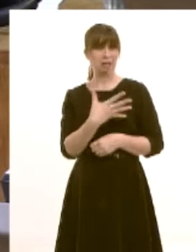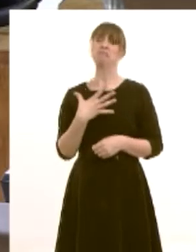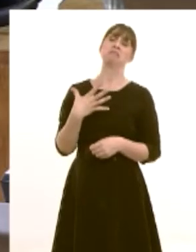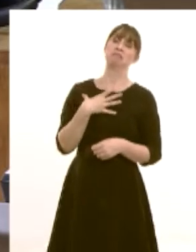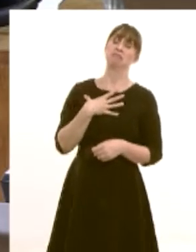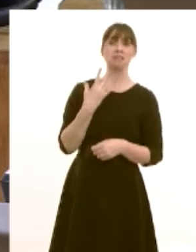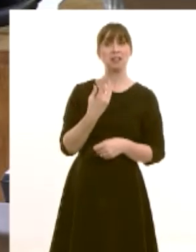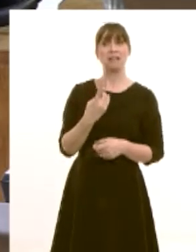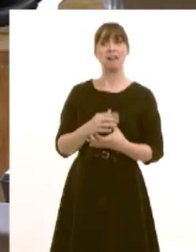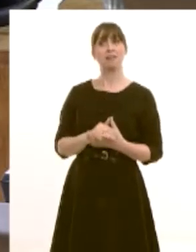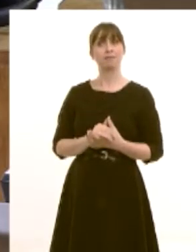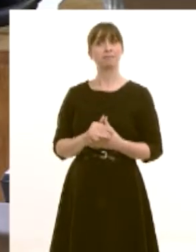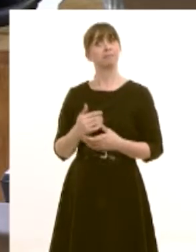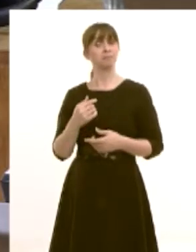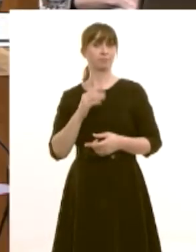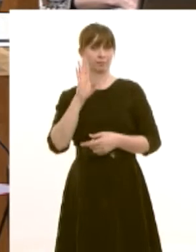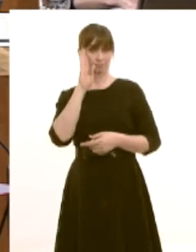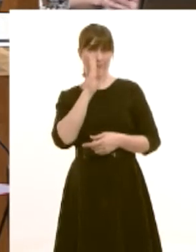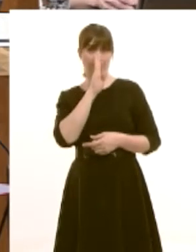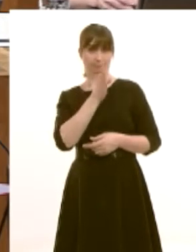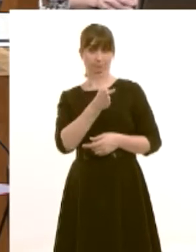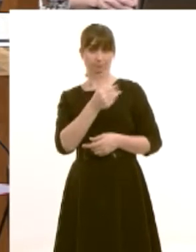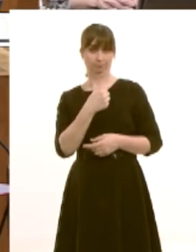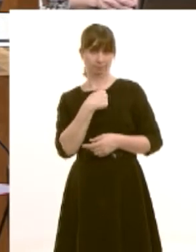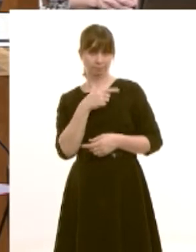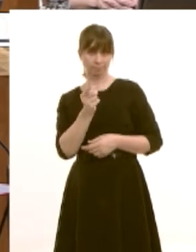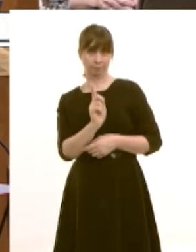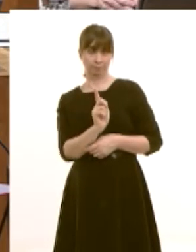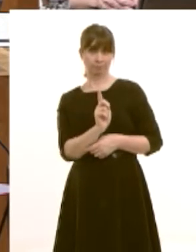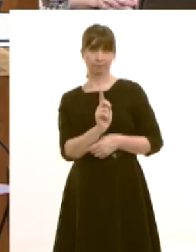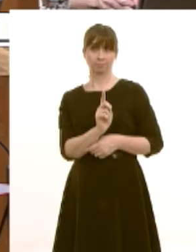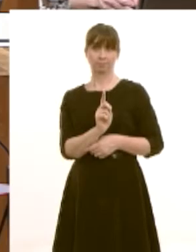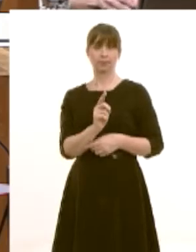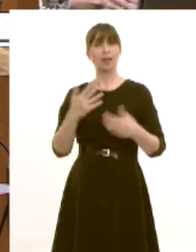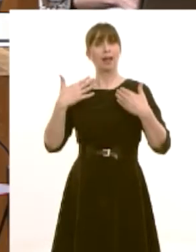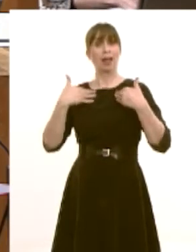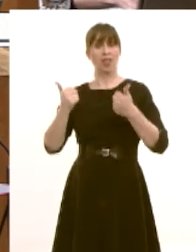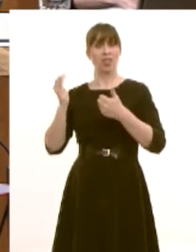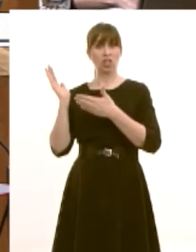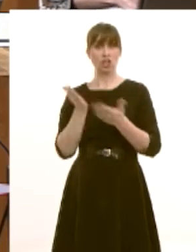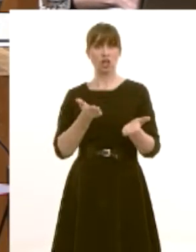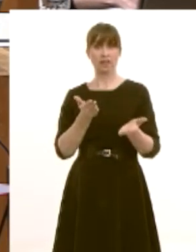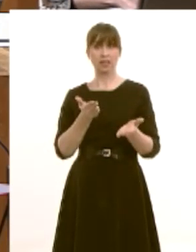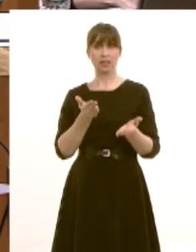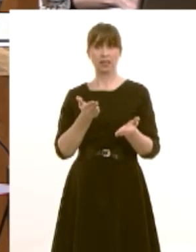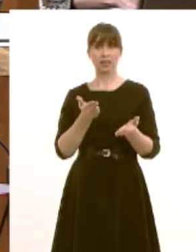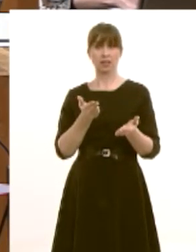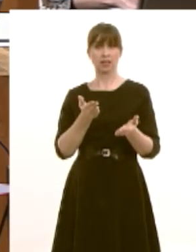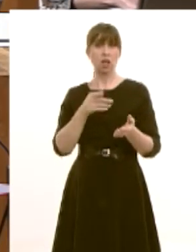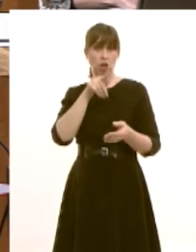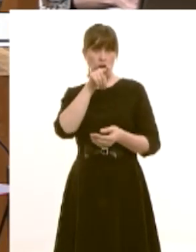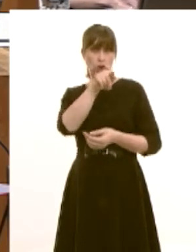the points that i made are these i don't believe the answer to the challenges in the health service is a giant health quango